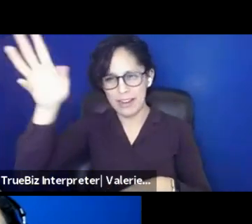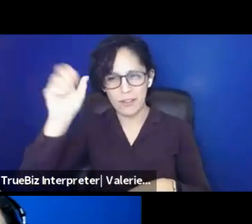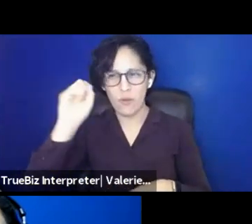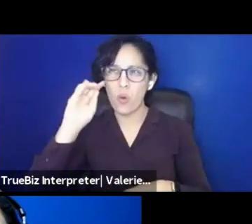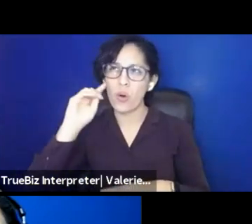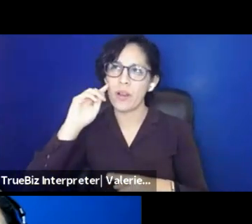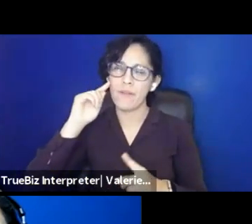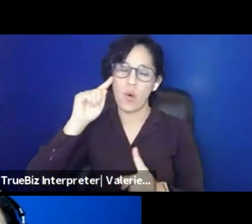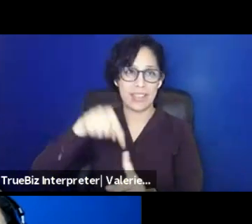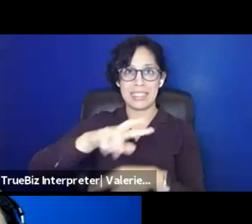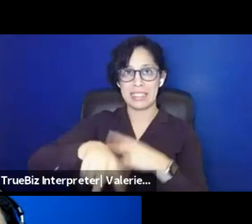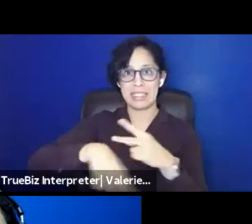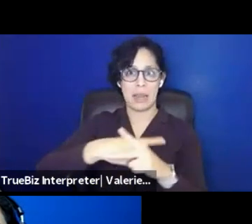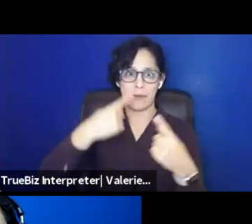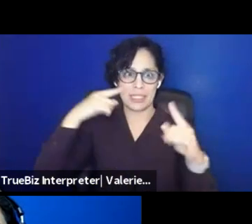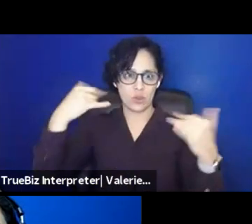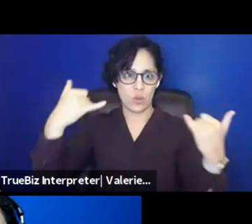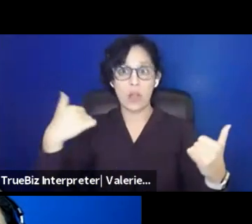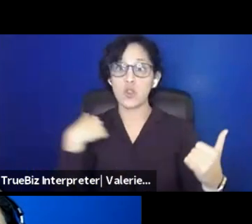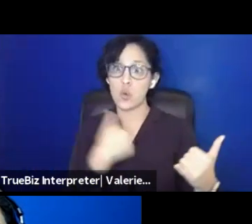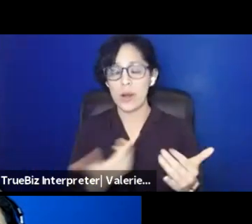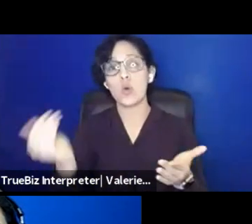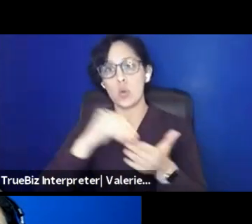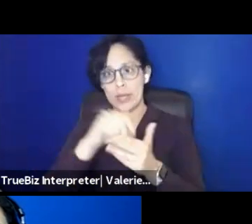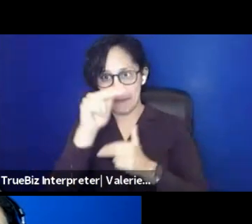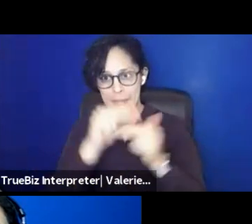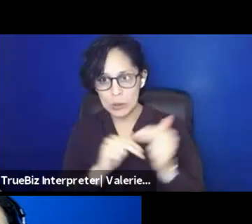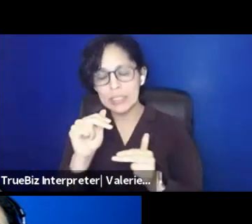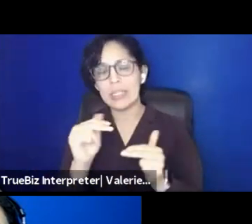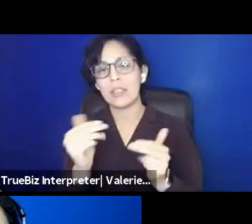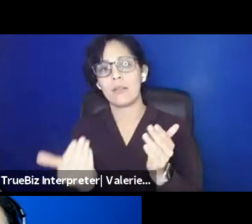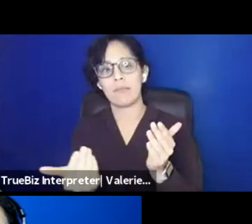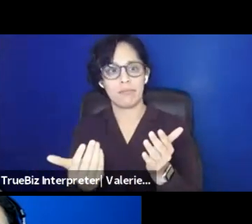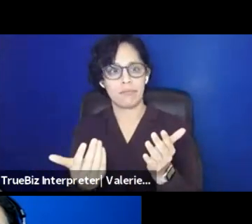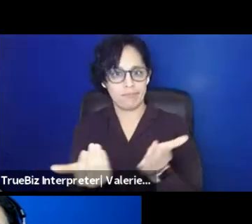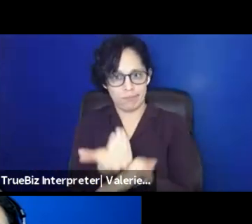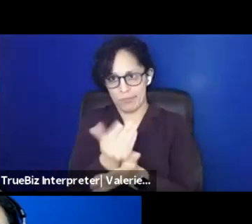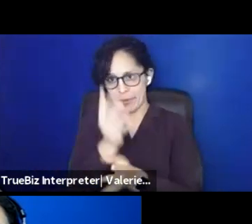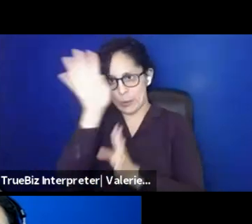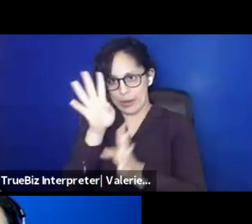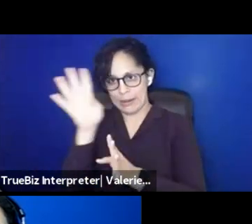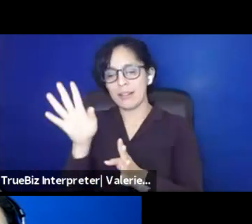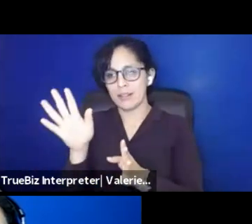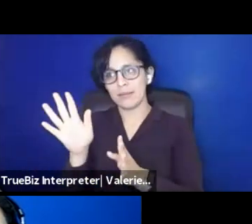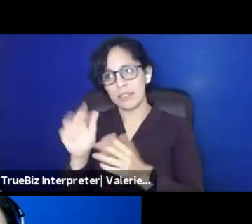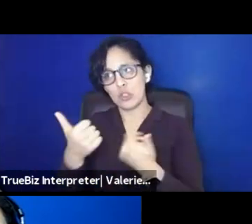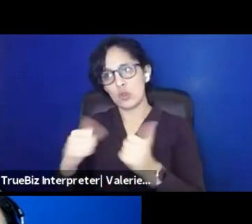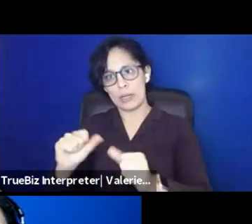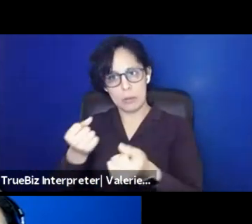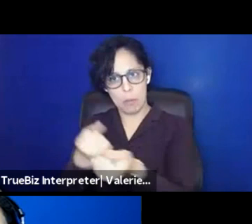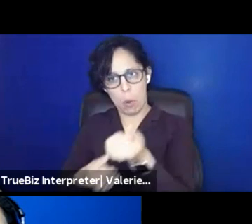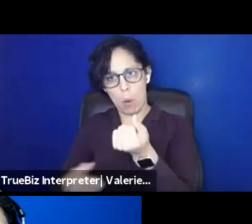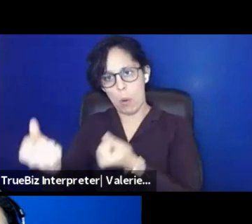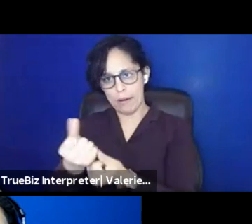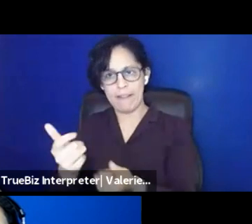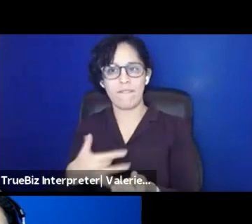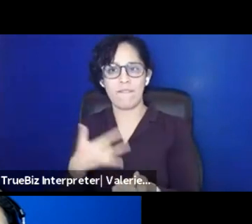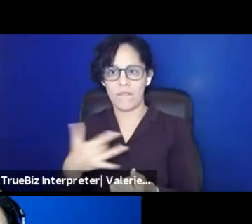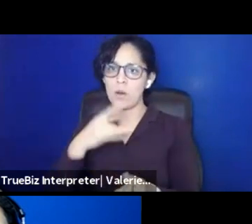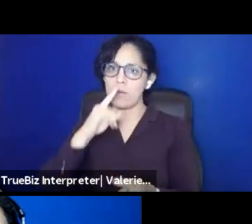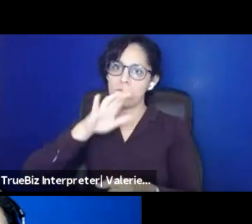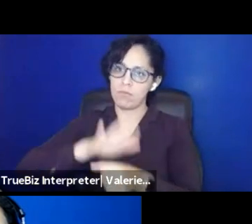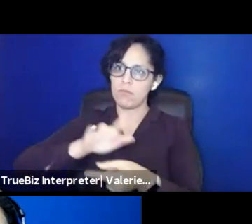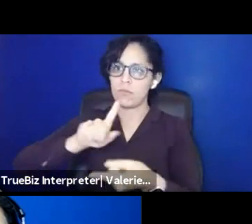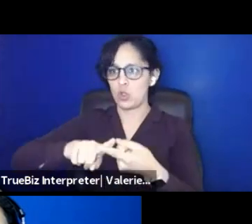kind of success right now. So as we're rebuilding, you know, let's all, let's all put our arms on each other and make sure that we're, we're feeling very affirmed in asking for